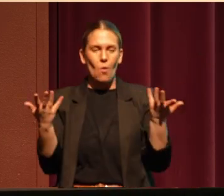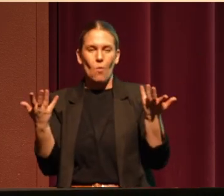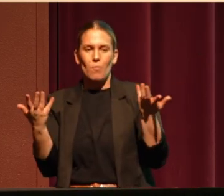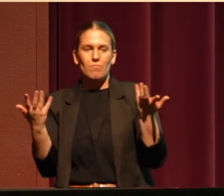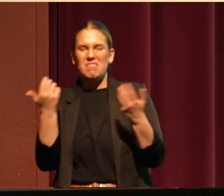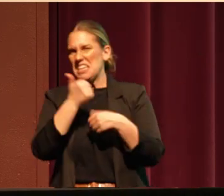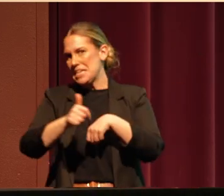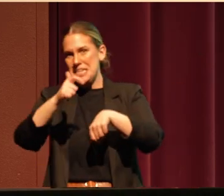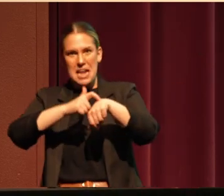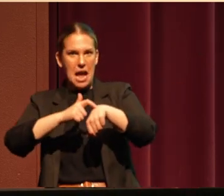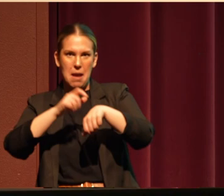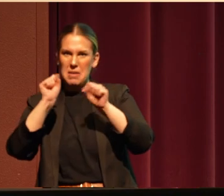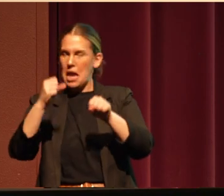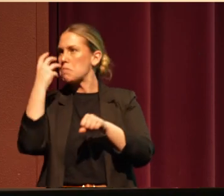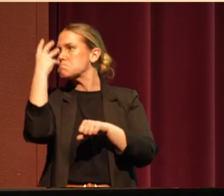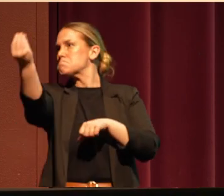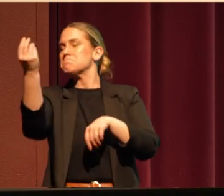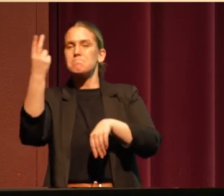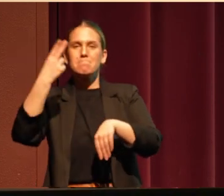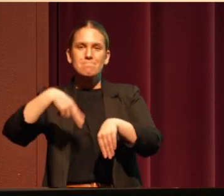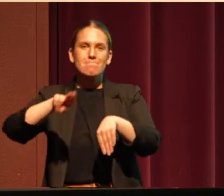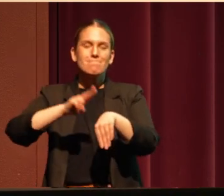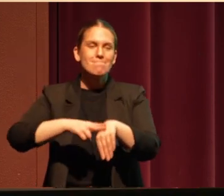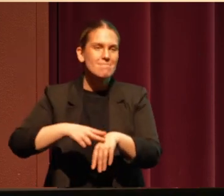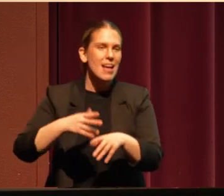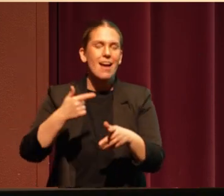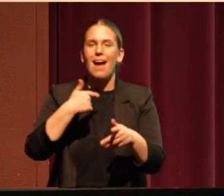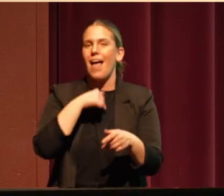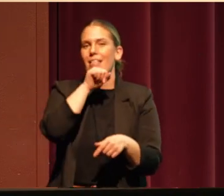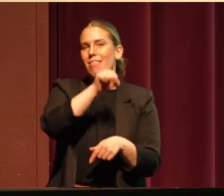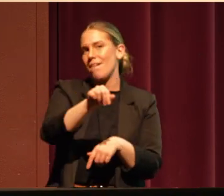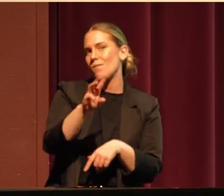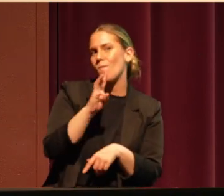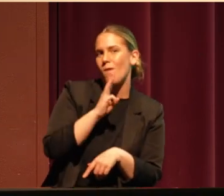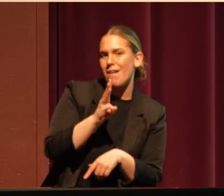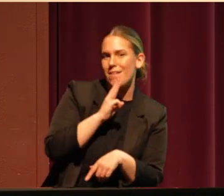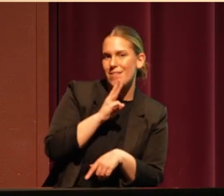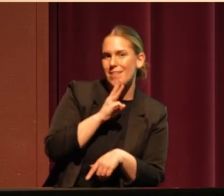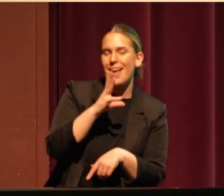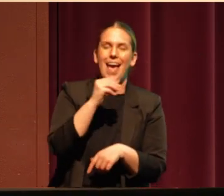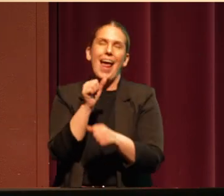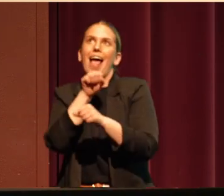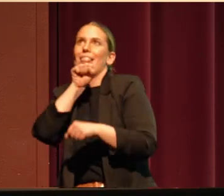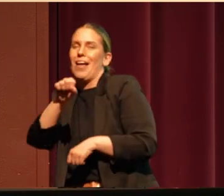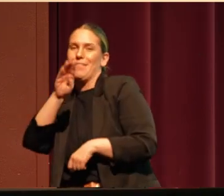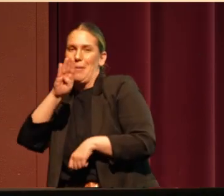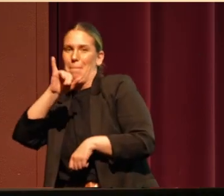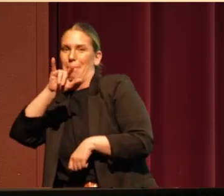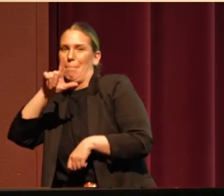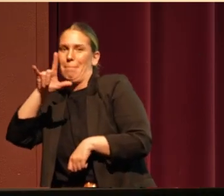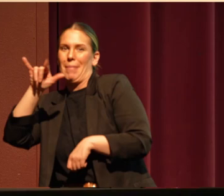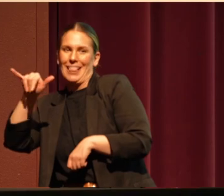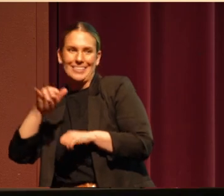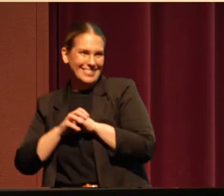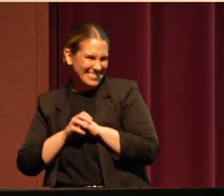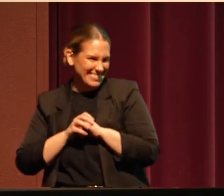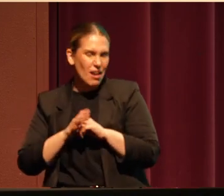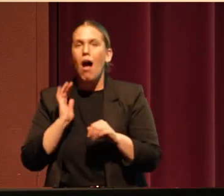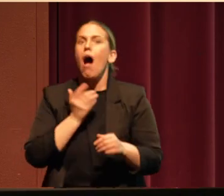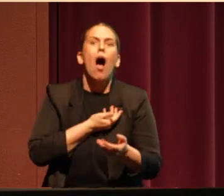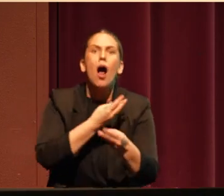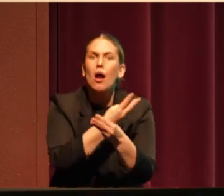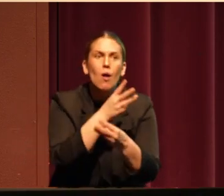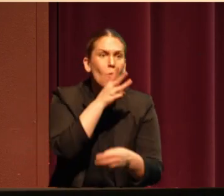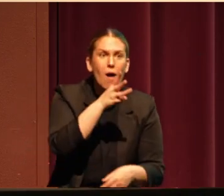but I particularly have a fondness for water. And don't judge me about Love and Billy. It's my favorite place. Our water is toxic, so I